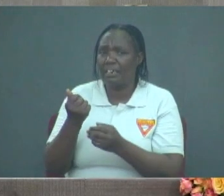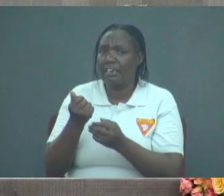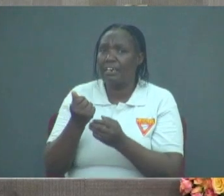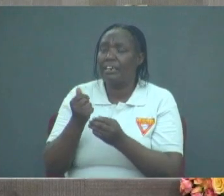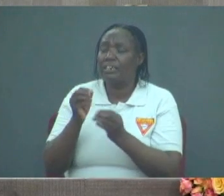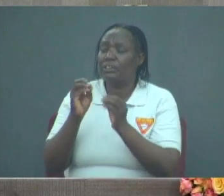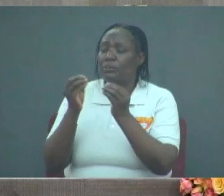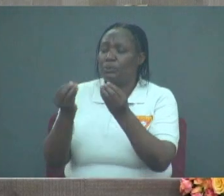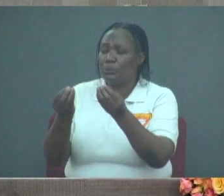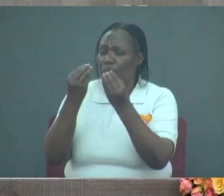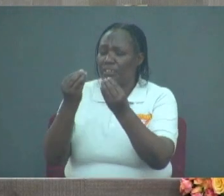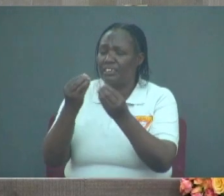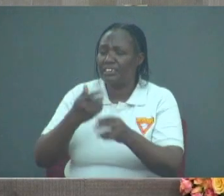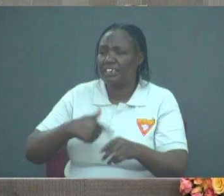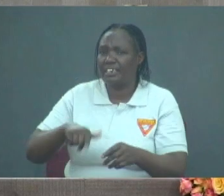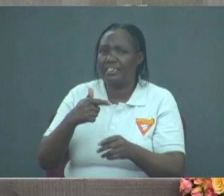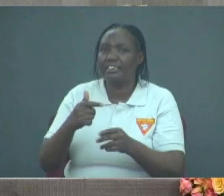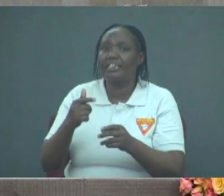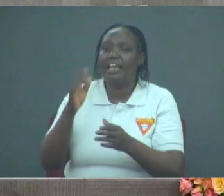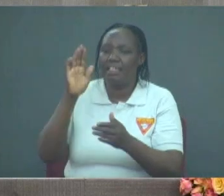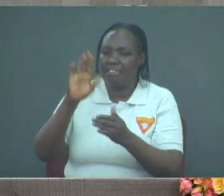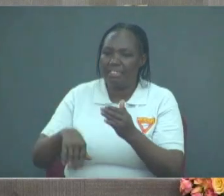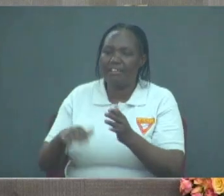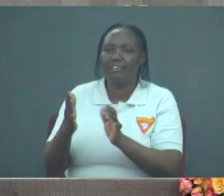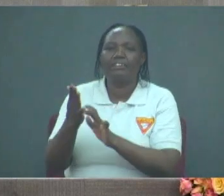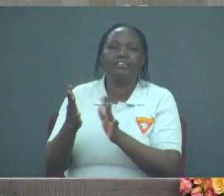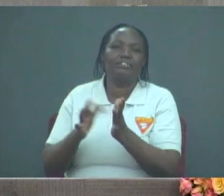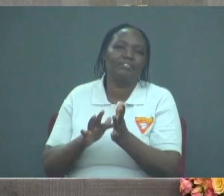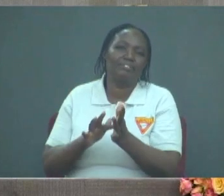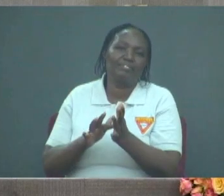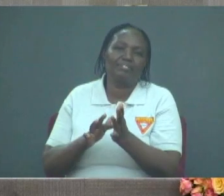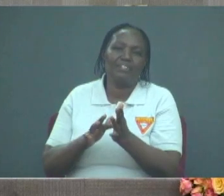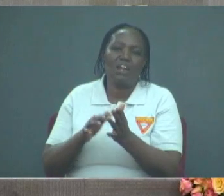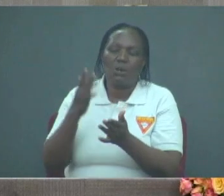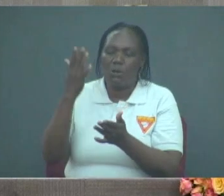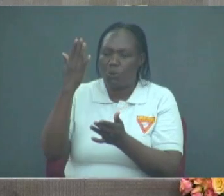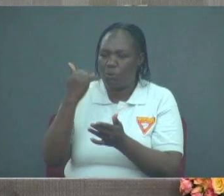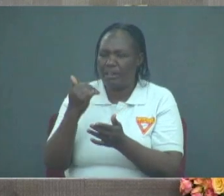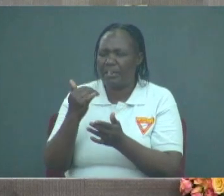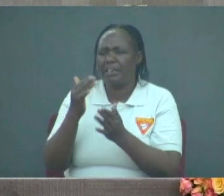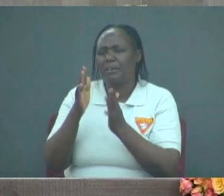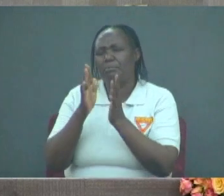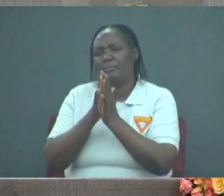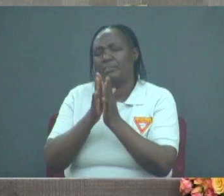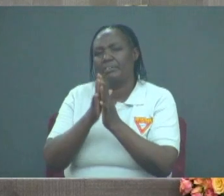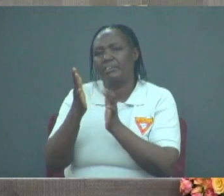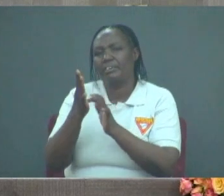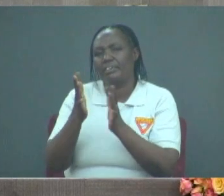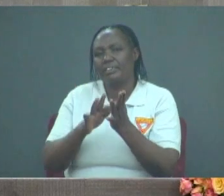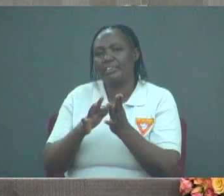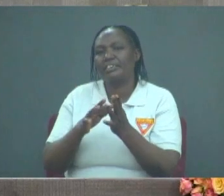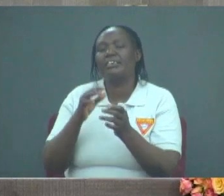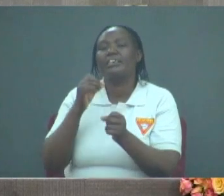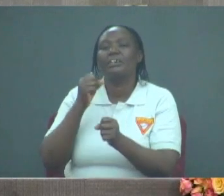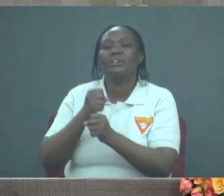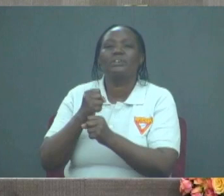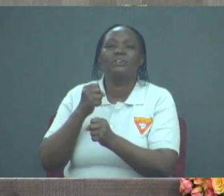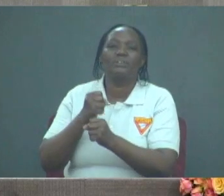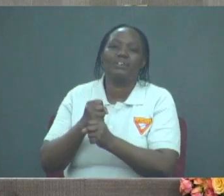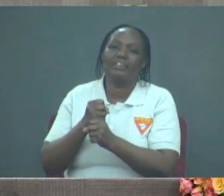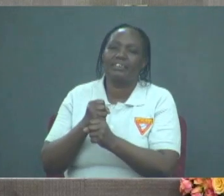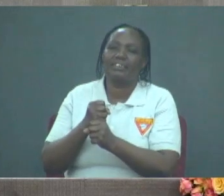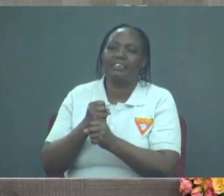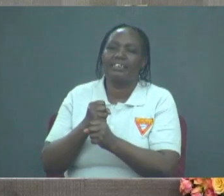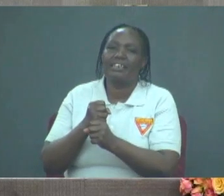pray than Jesus? Because why? The prayers of Jesus worked, didn't they? Are they still working to